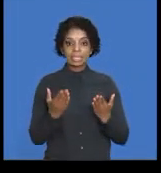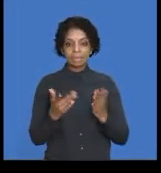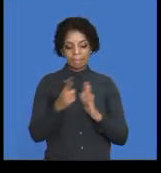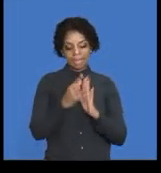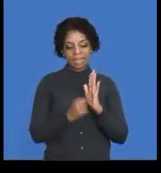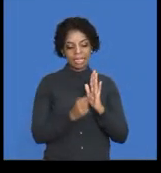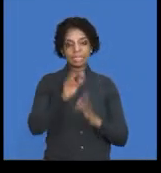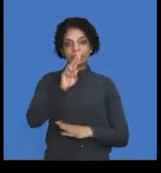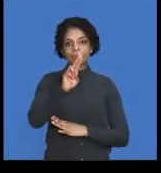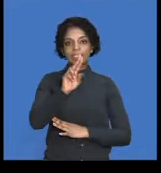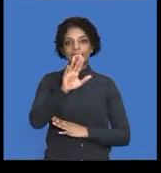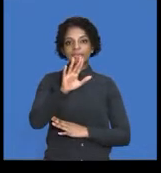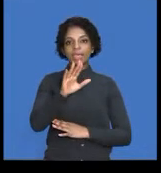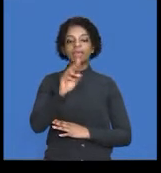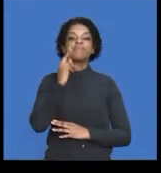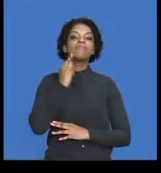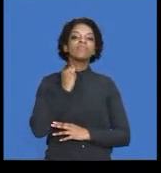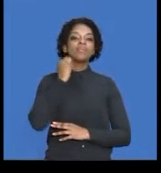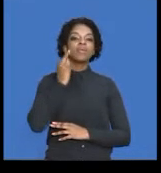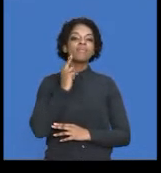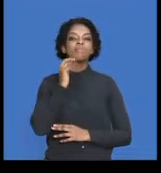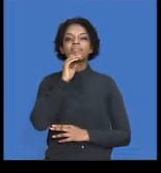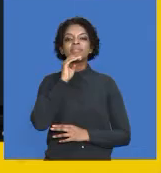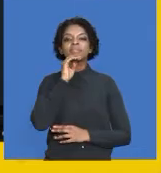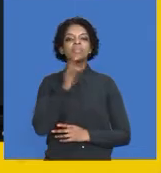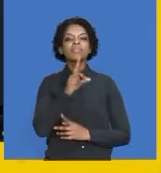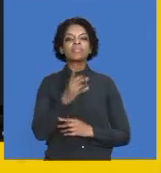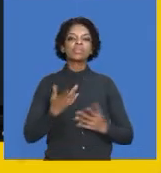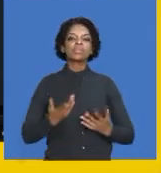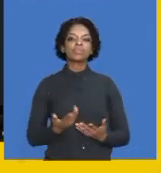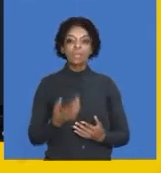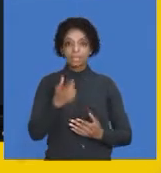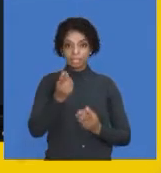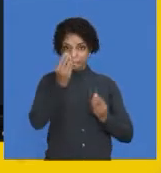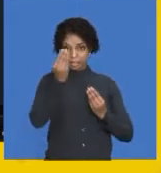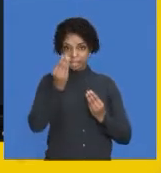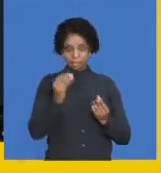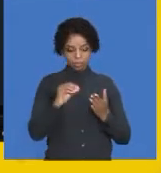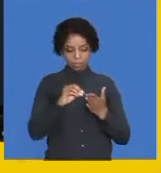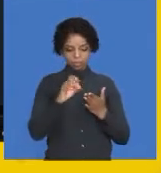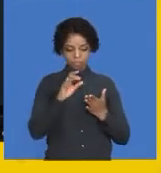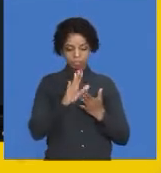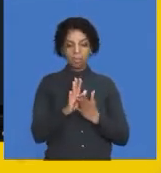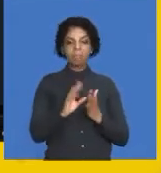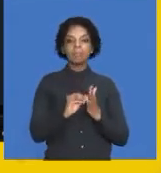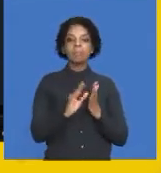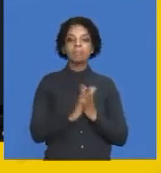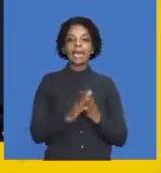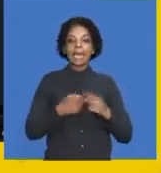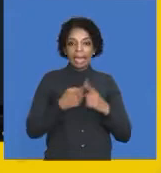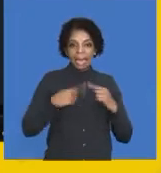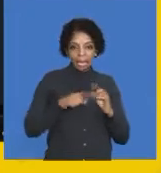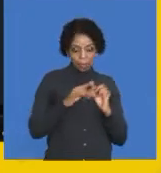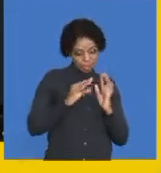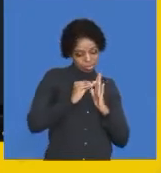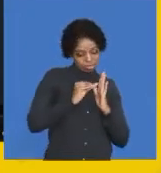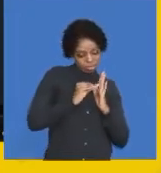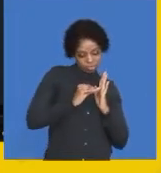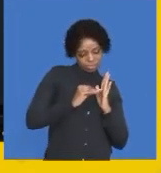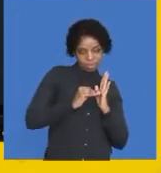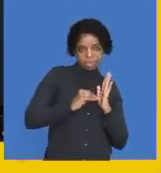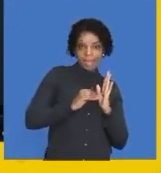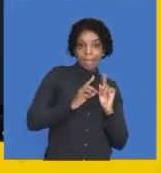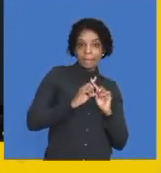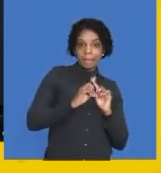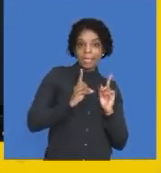25th of the month. In other words, that amount is reflected in our records. It is there. It is